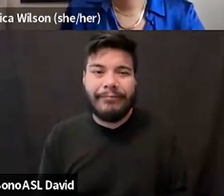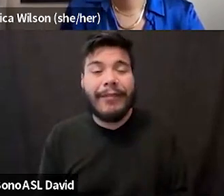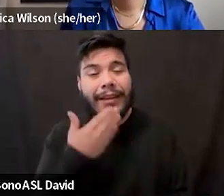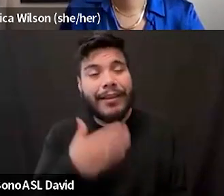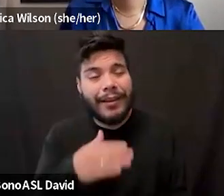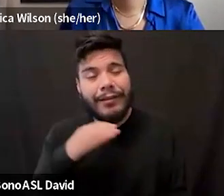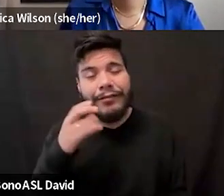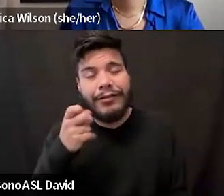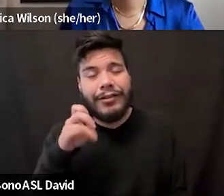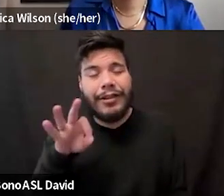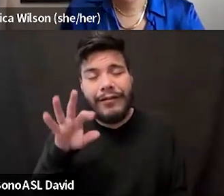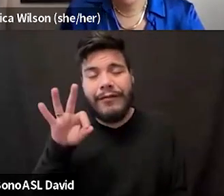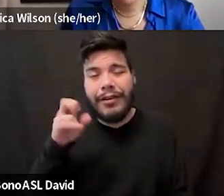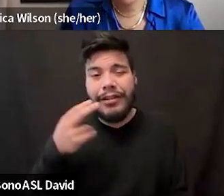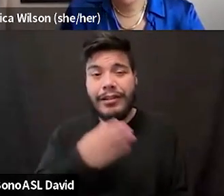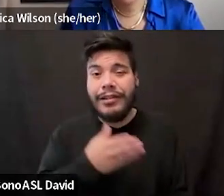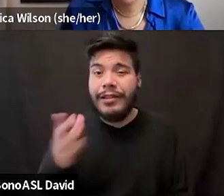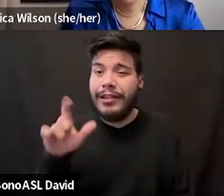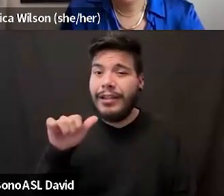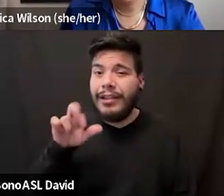Chef Fresh. Larry, can we hear from you next?